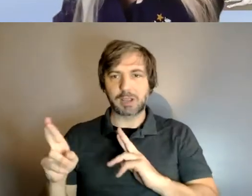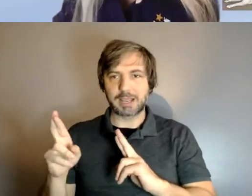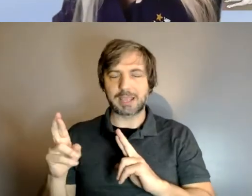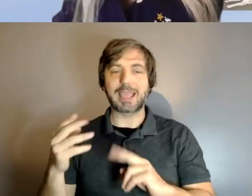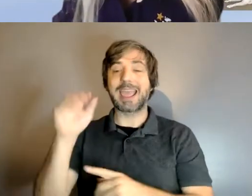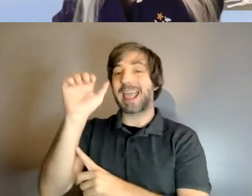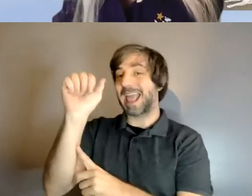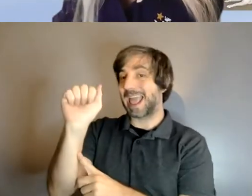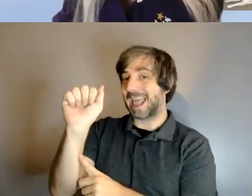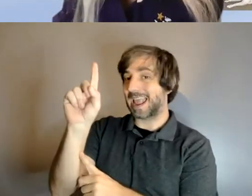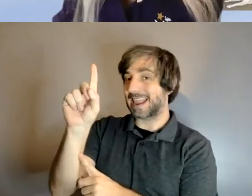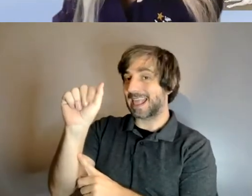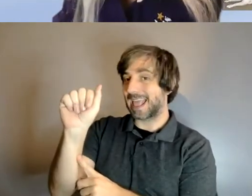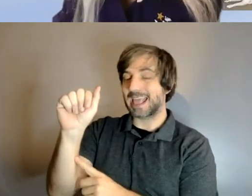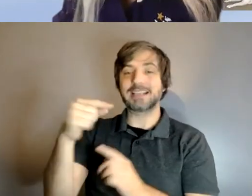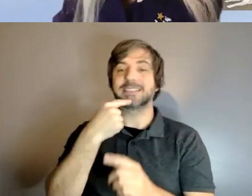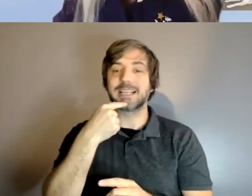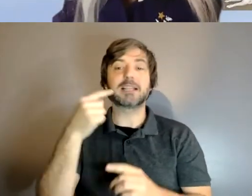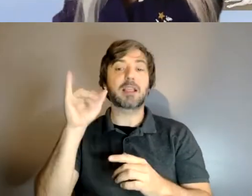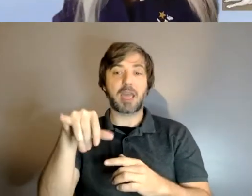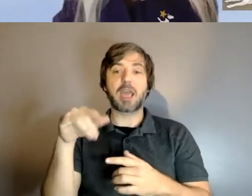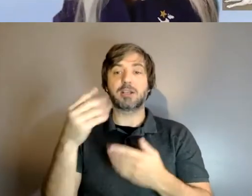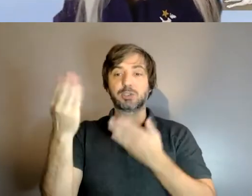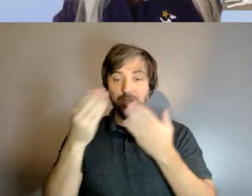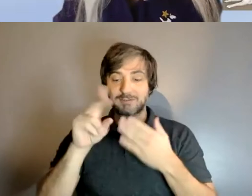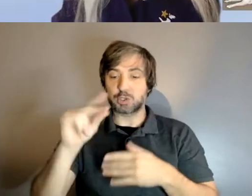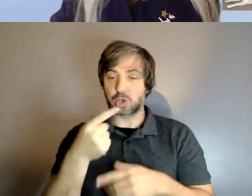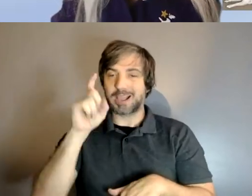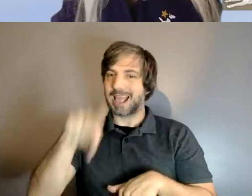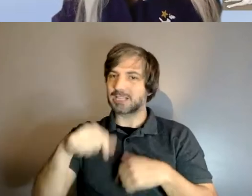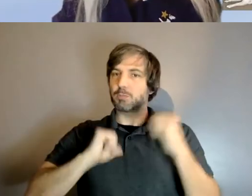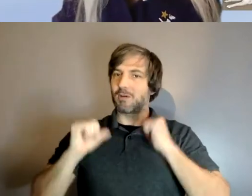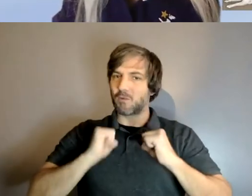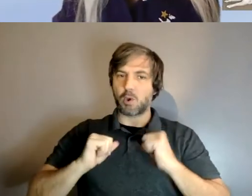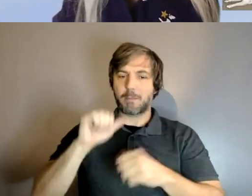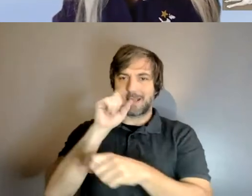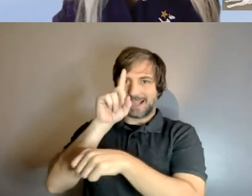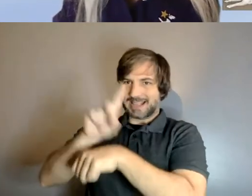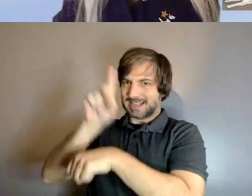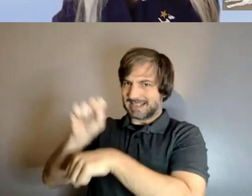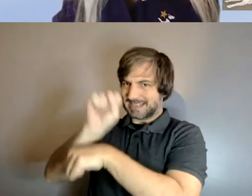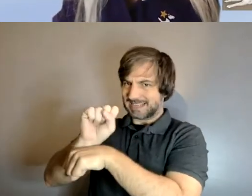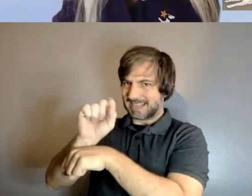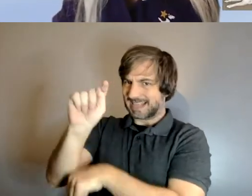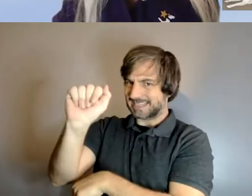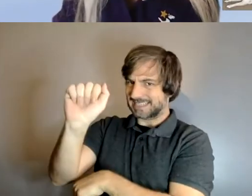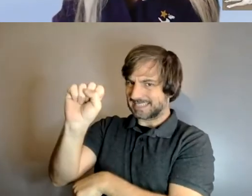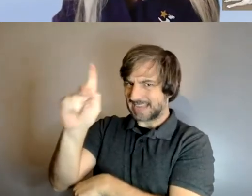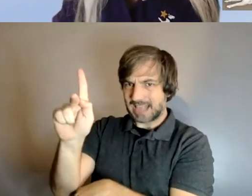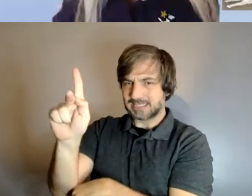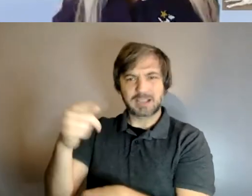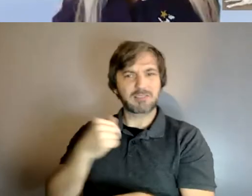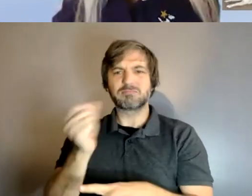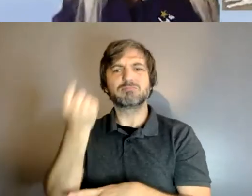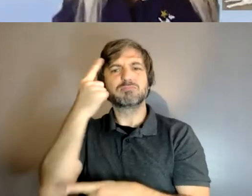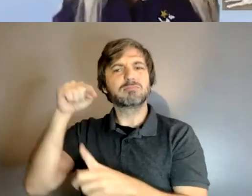disabilities act states a service dog has to be able to perform a task i didn't understand yet what the task was